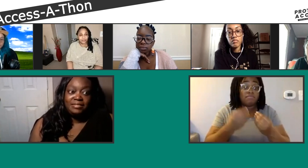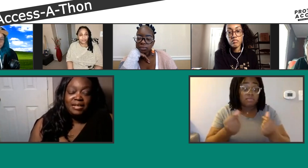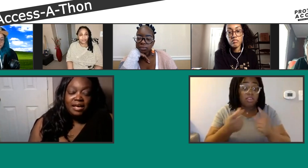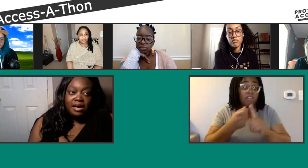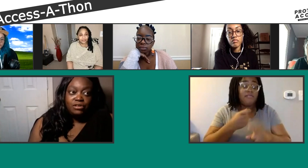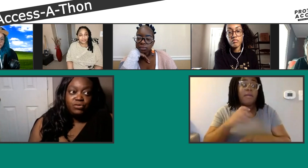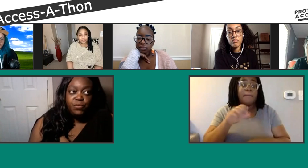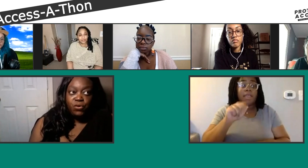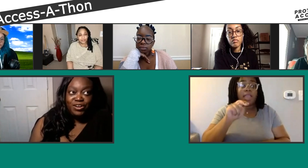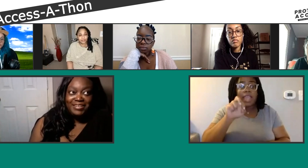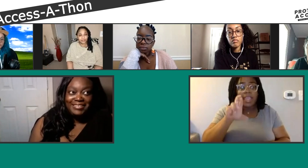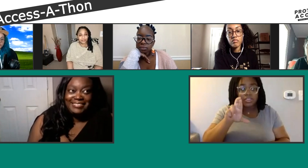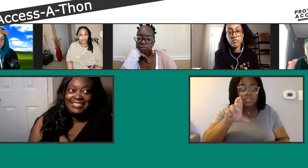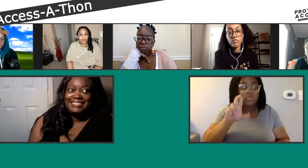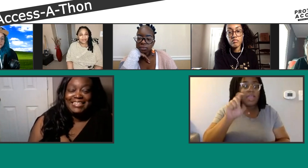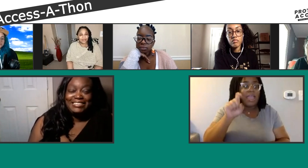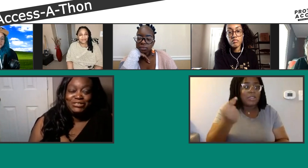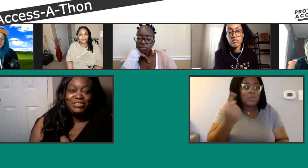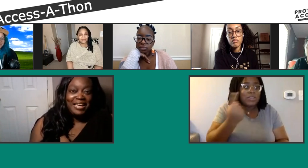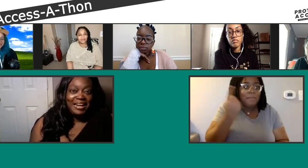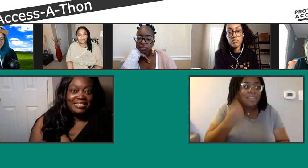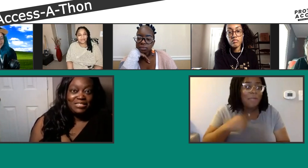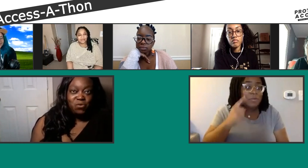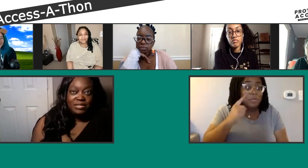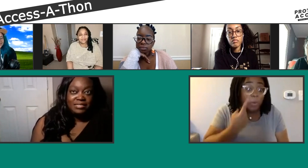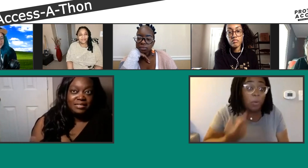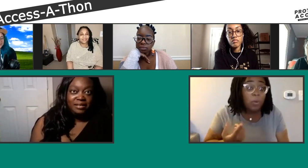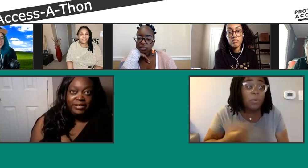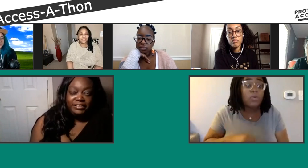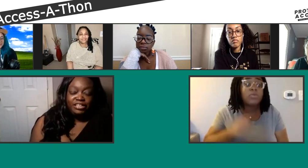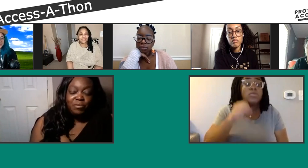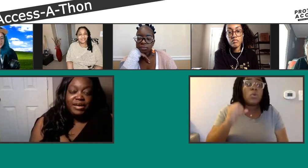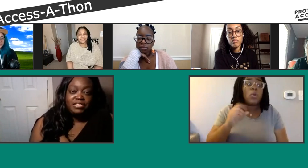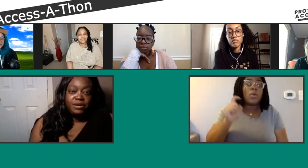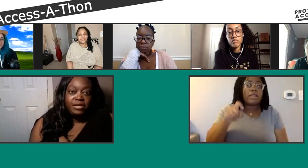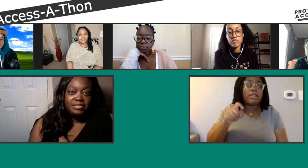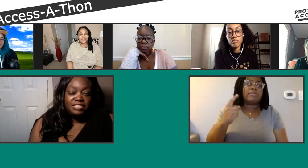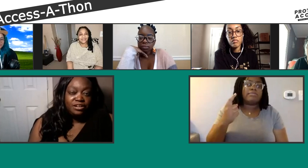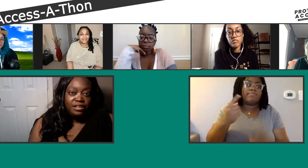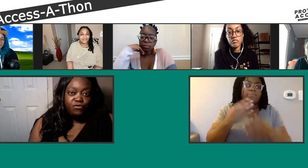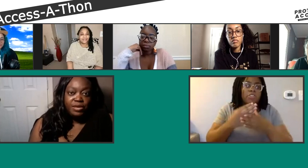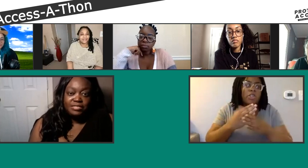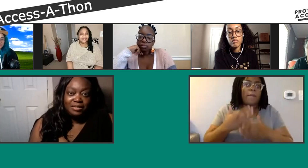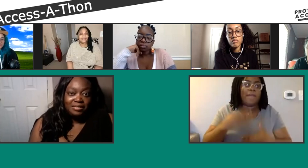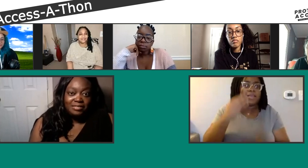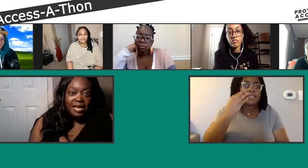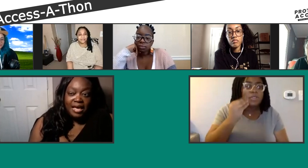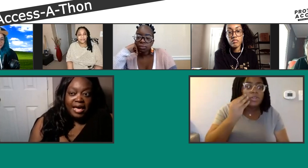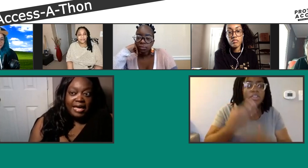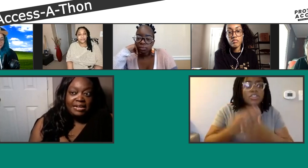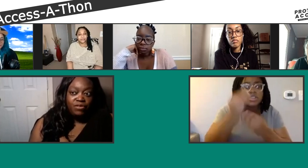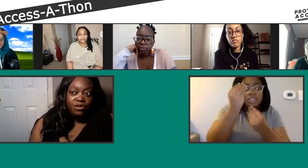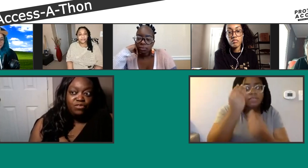else. I was really bored to tell the truth and I just wanted to share my experience and share the information because